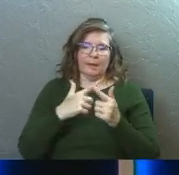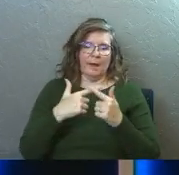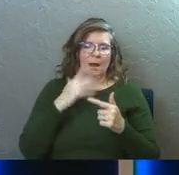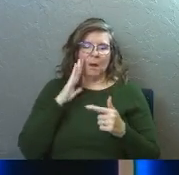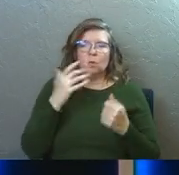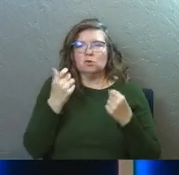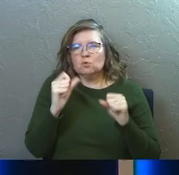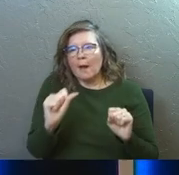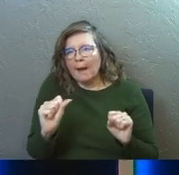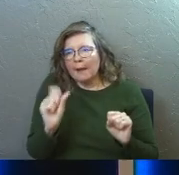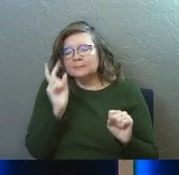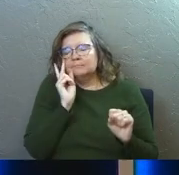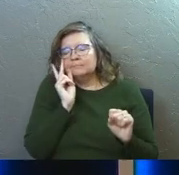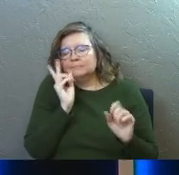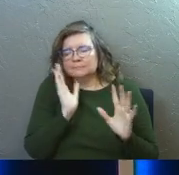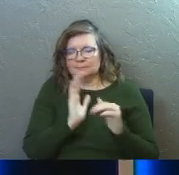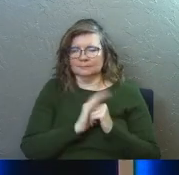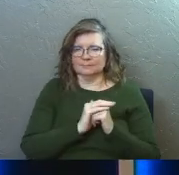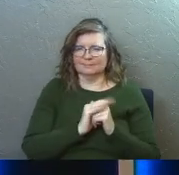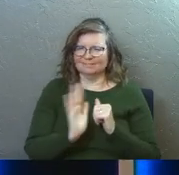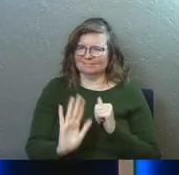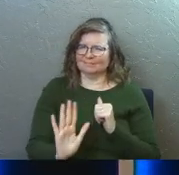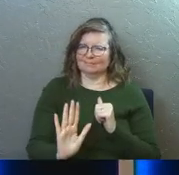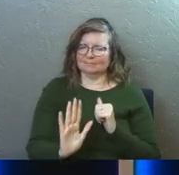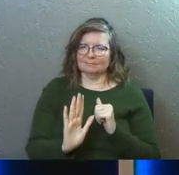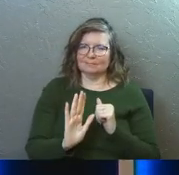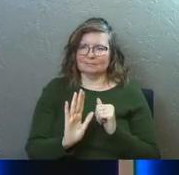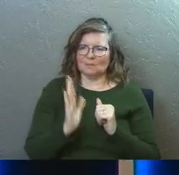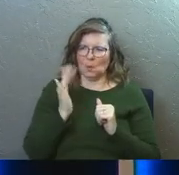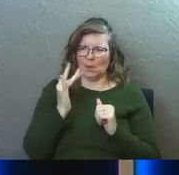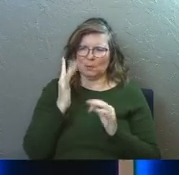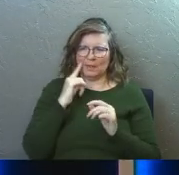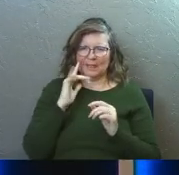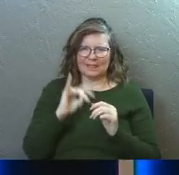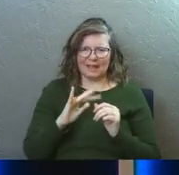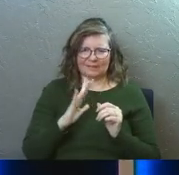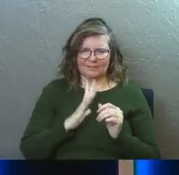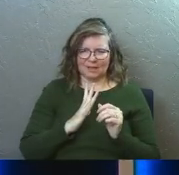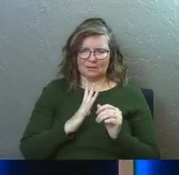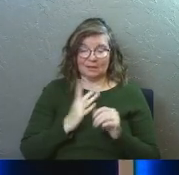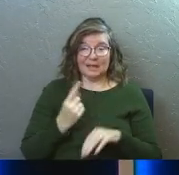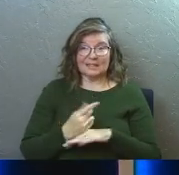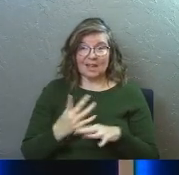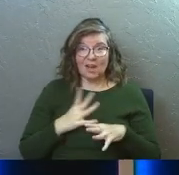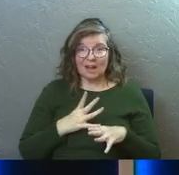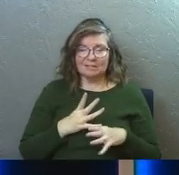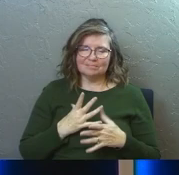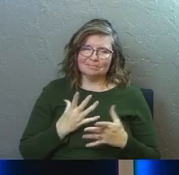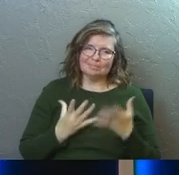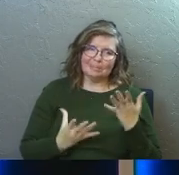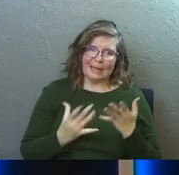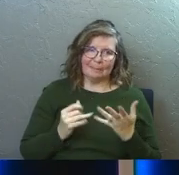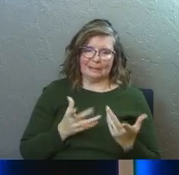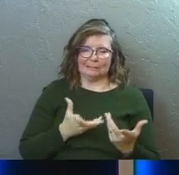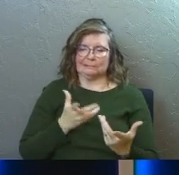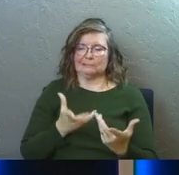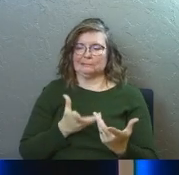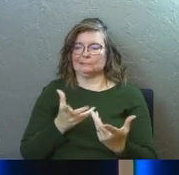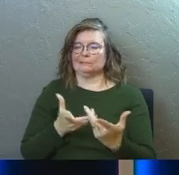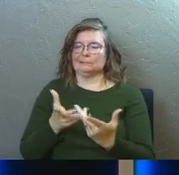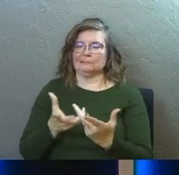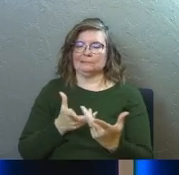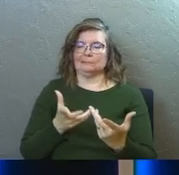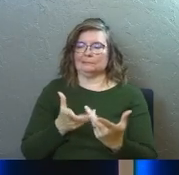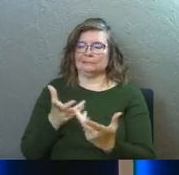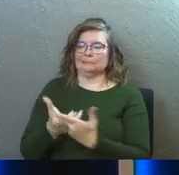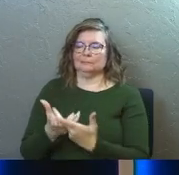I'll try it out. How did we get to that spot? A day off? Maybe. If I can fit it in, I've got a